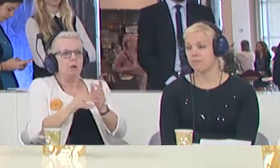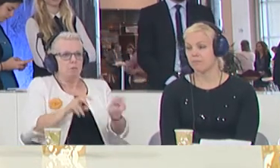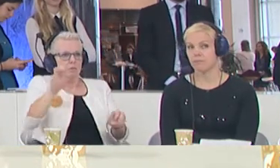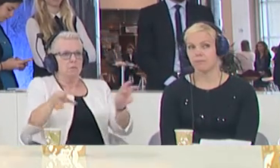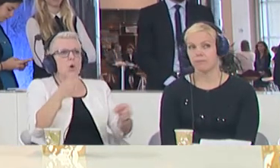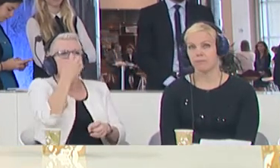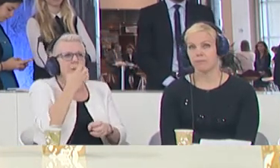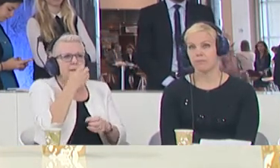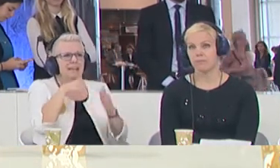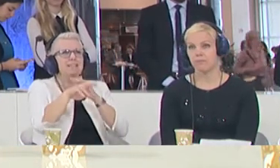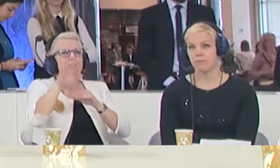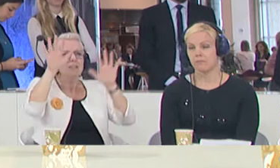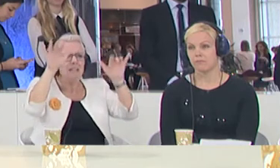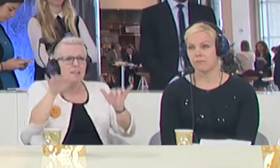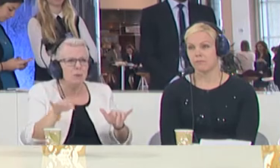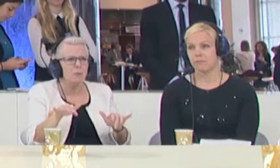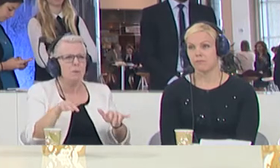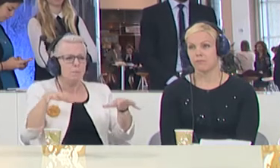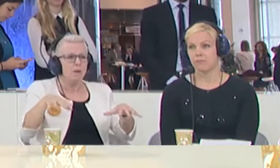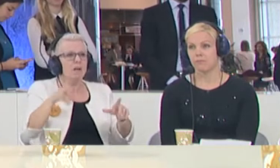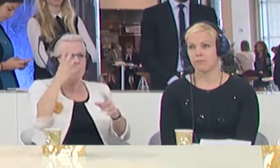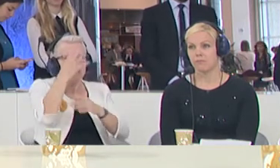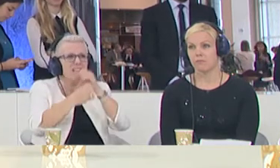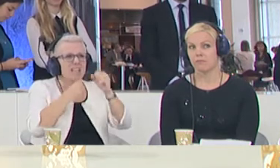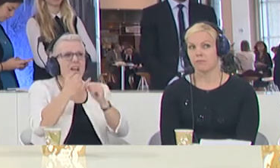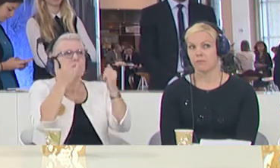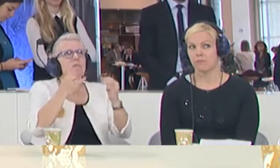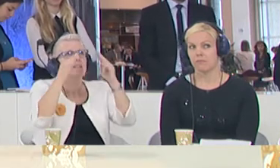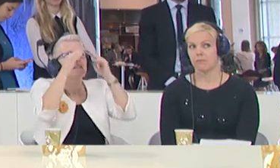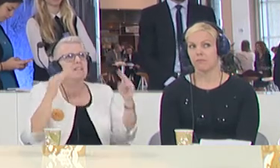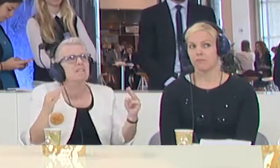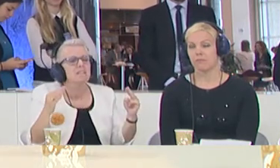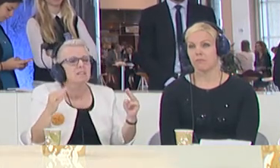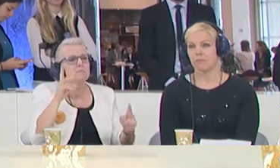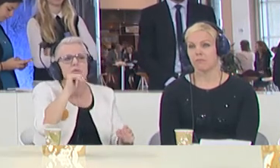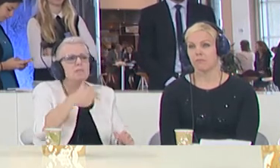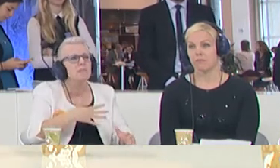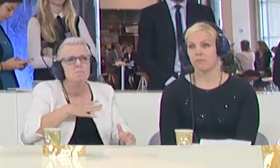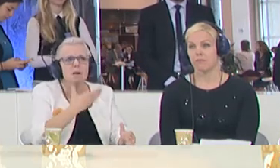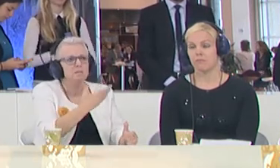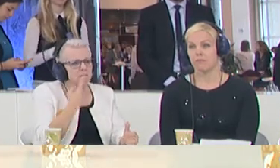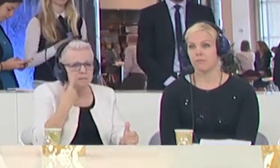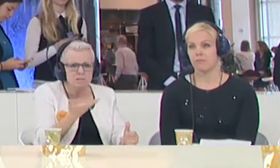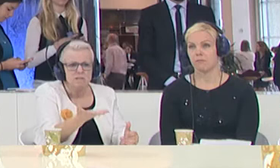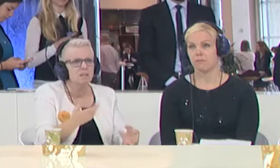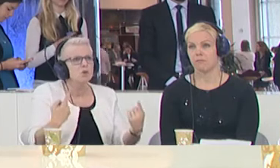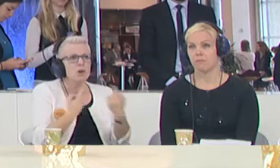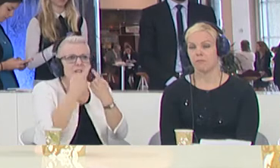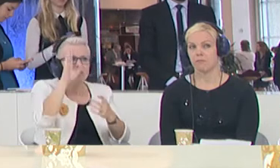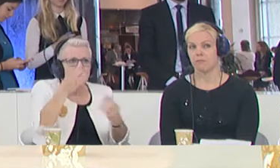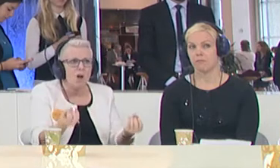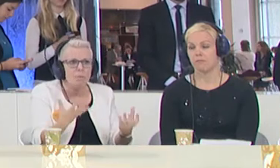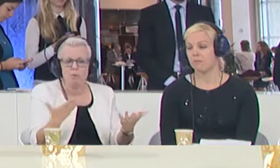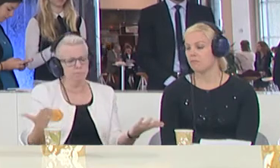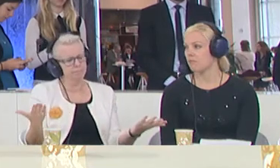winter, in snow, in mud for four years. And it's not a surprise that now they say, we don't see how this conflict is ever going to end. And